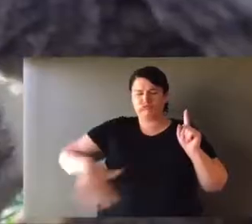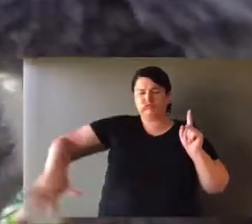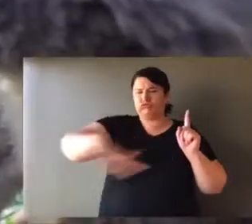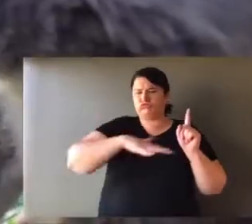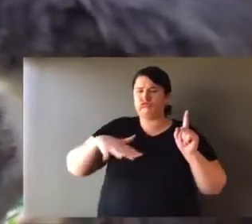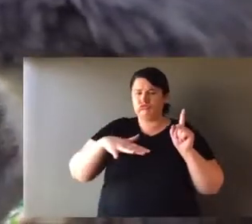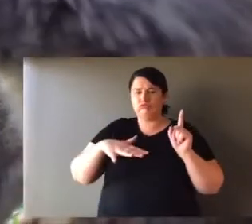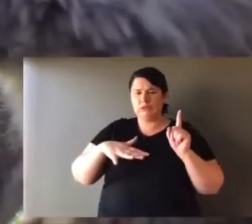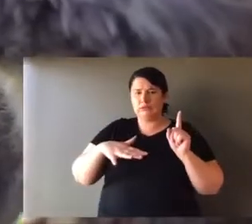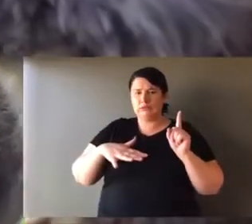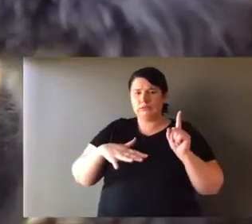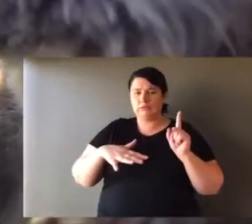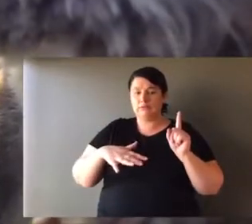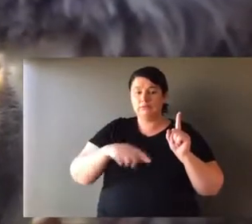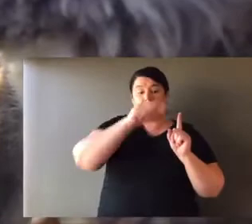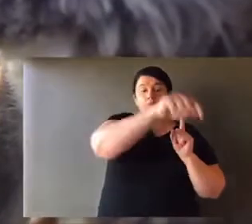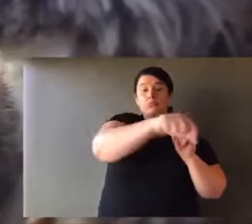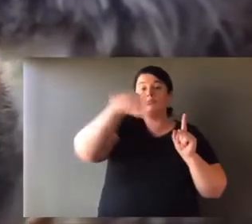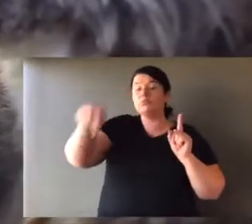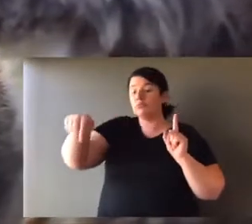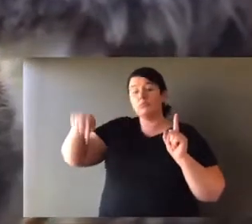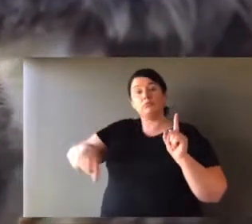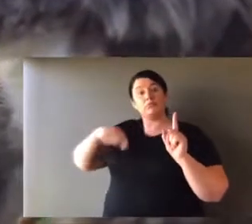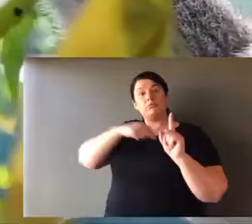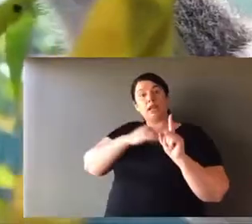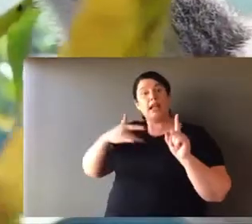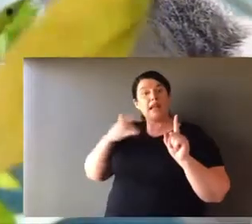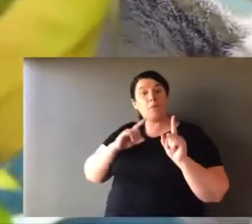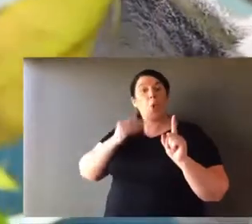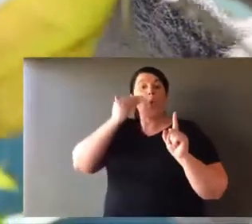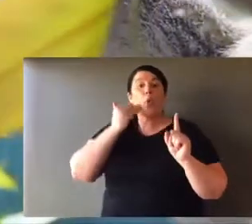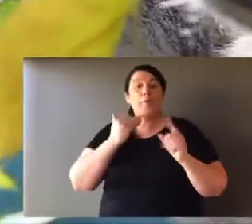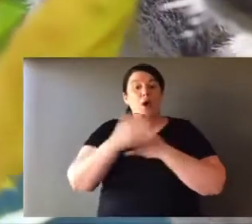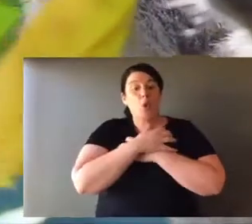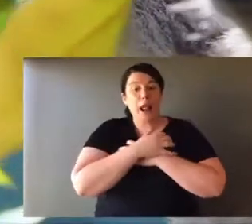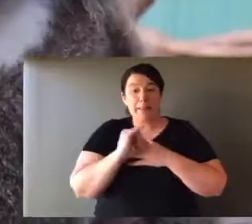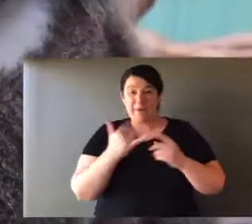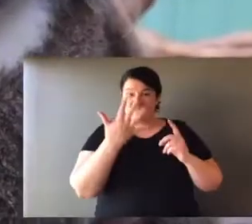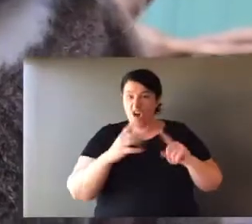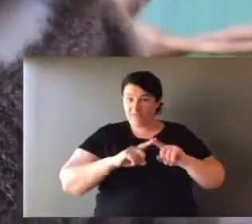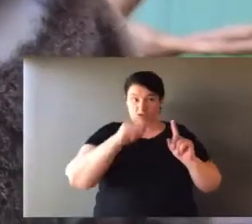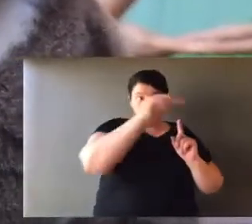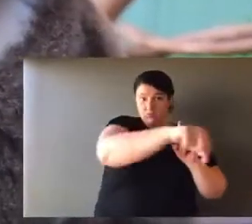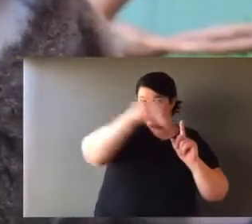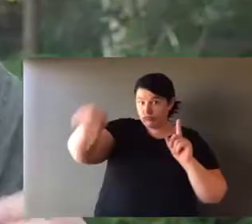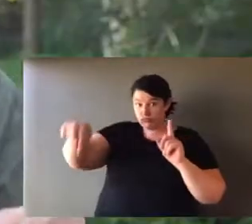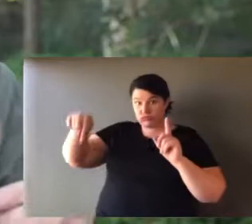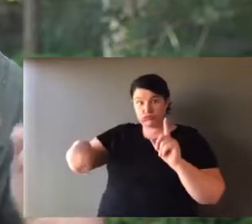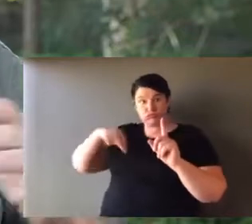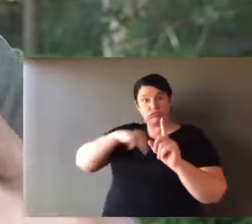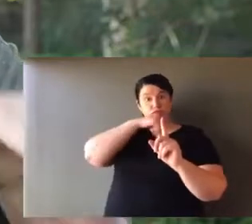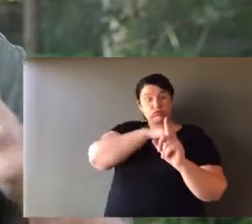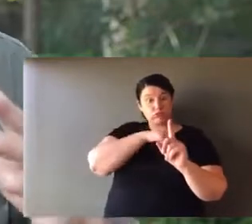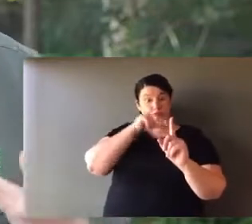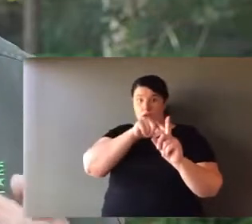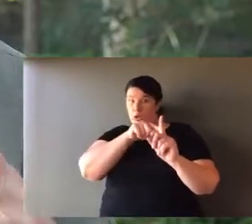you'll have one big male's territory. And around his territory, and parts of it, are female territories. You might